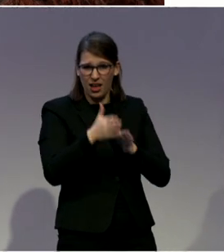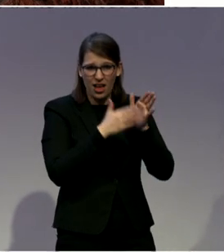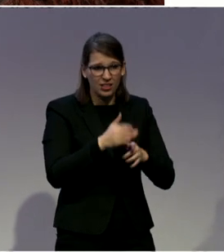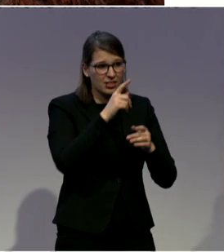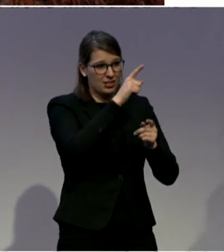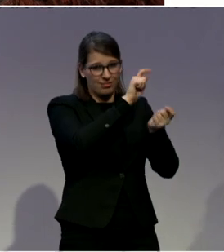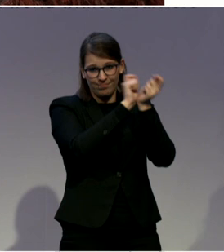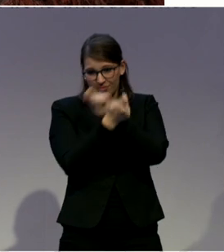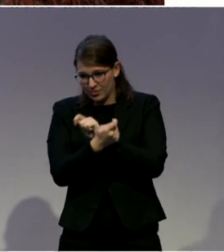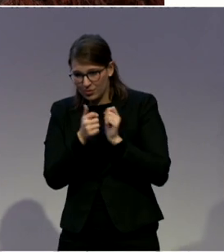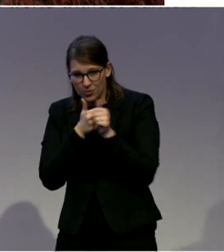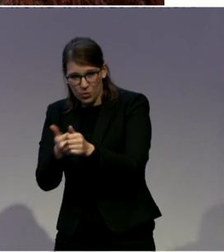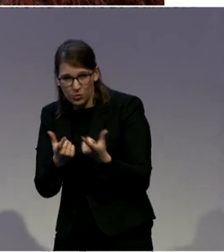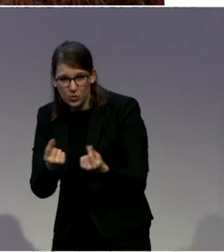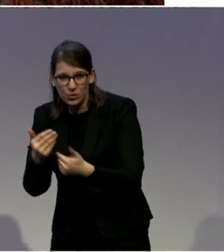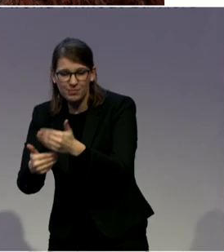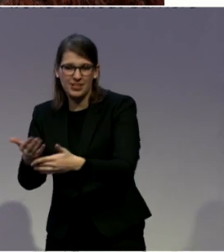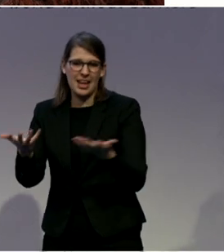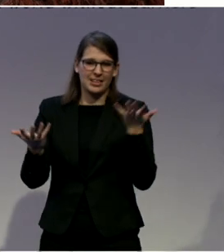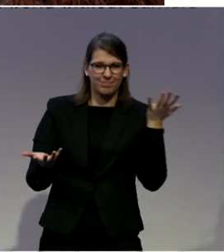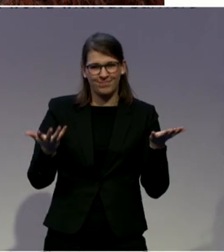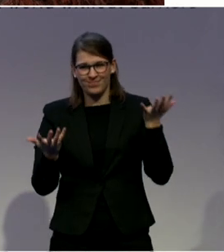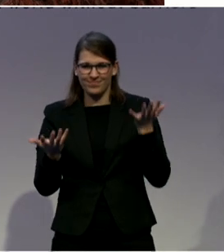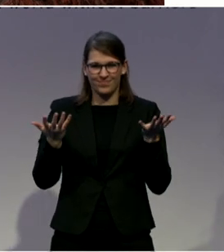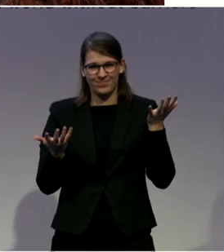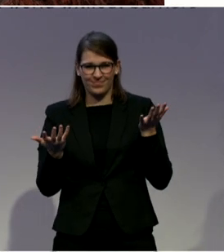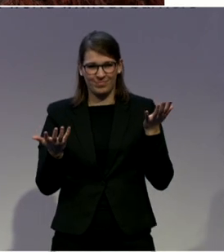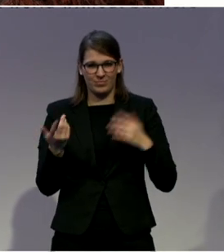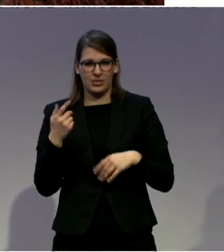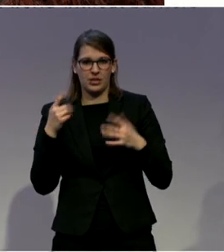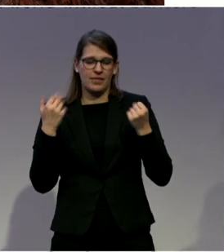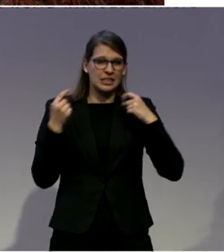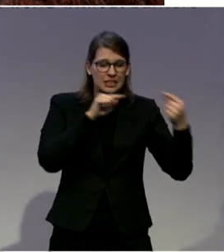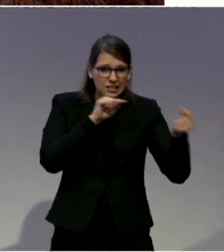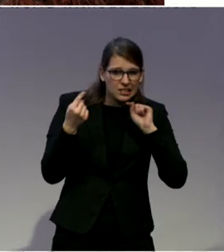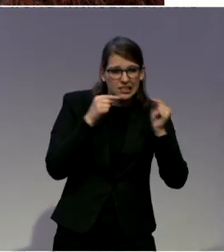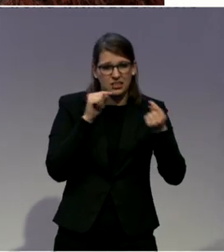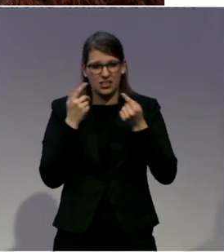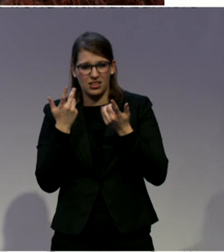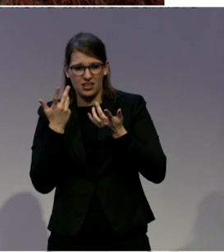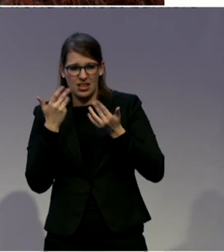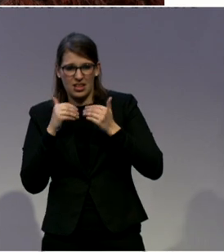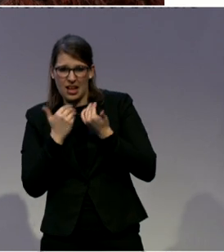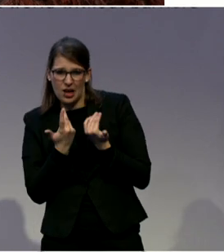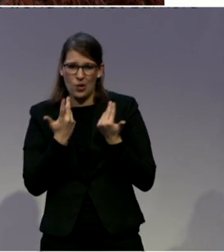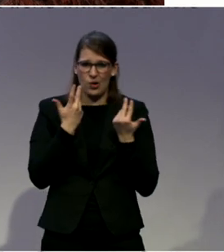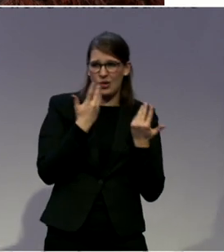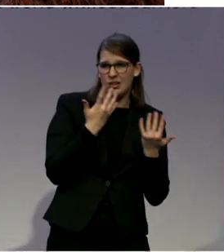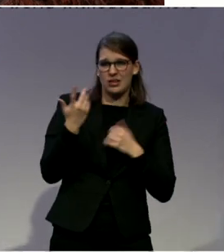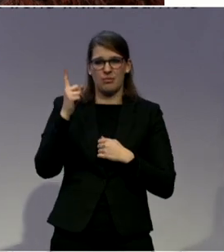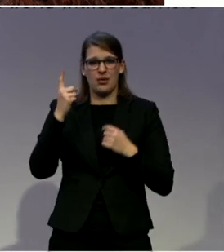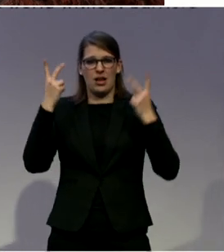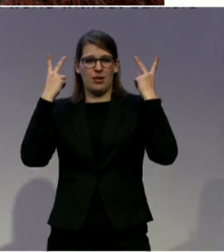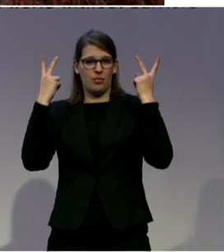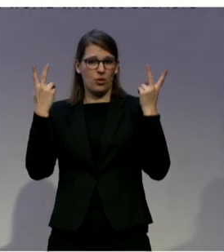making, if you like, the kind of the Gordian knots or the challenges, you know, to begin to kind of unspool them was a challenge